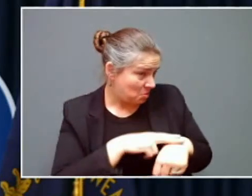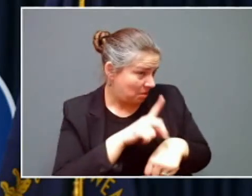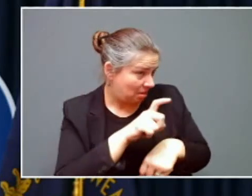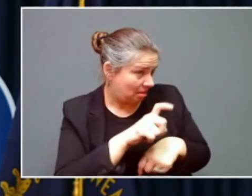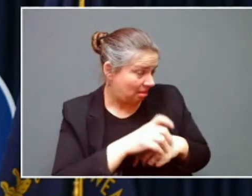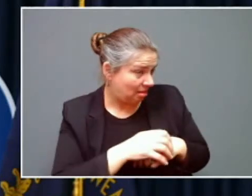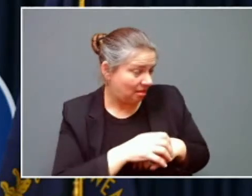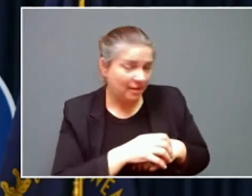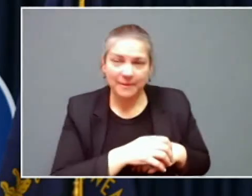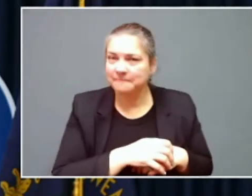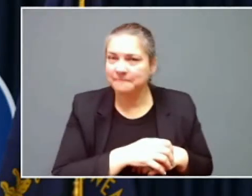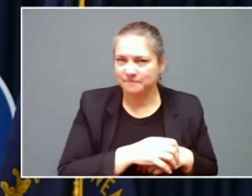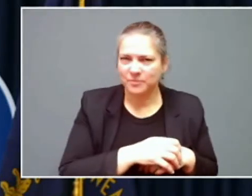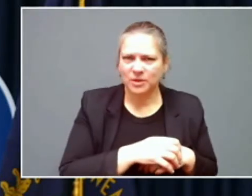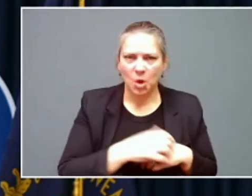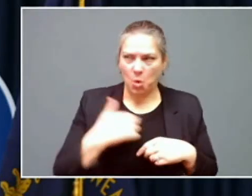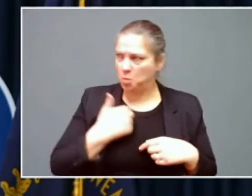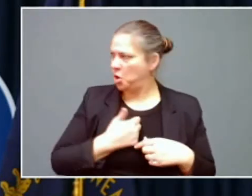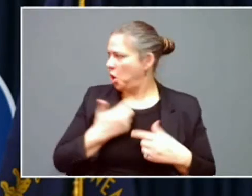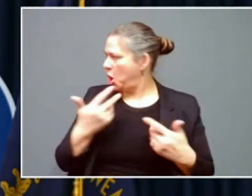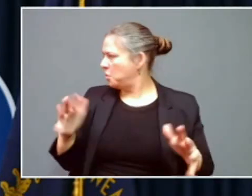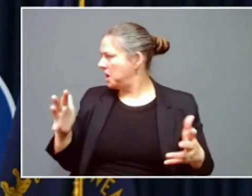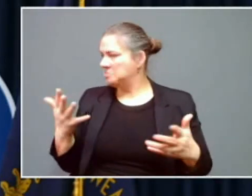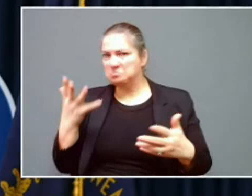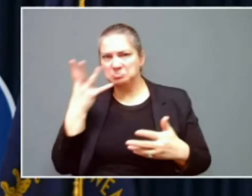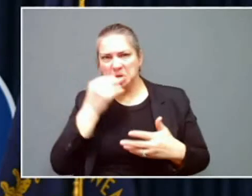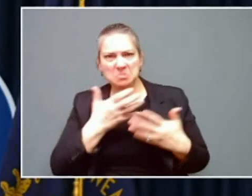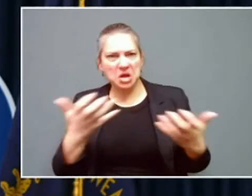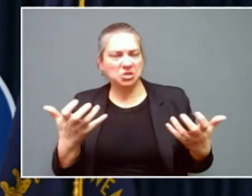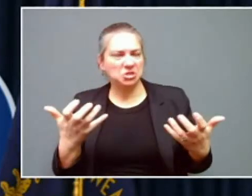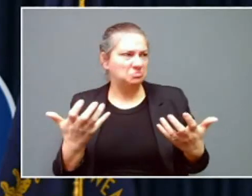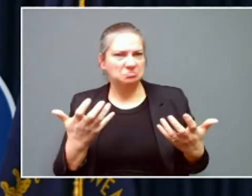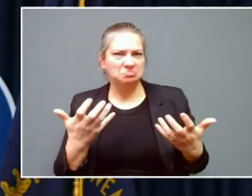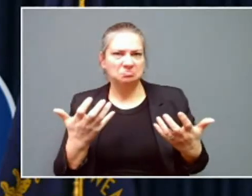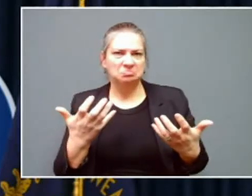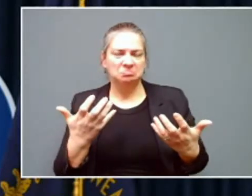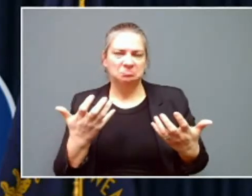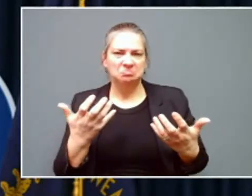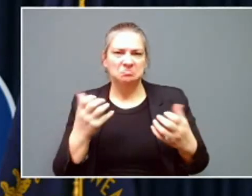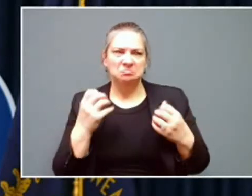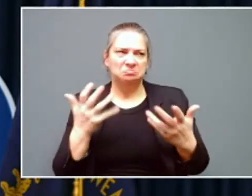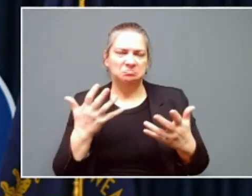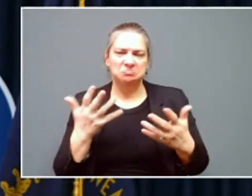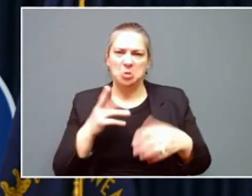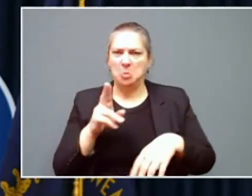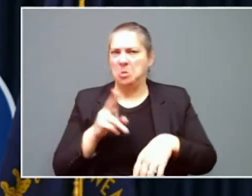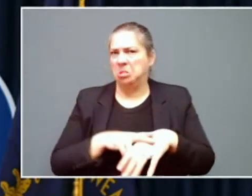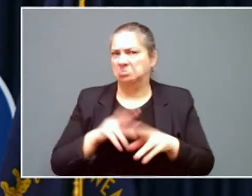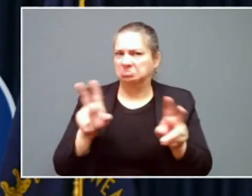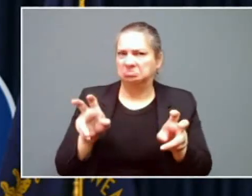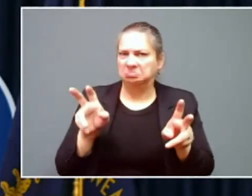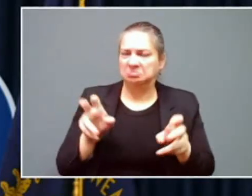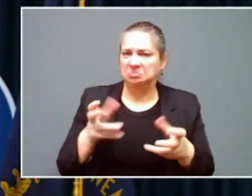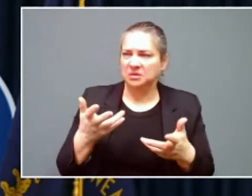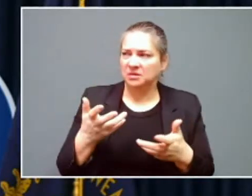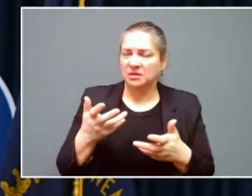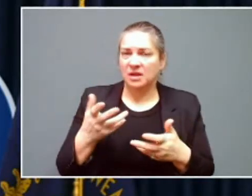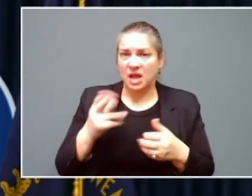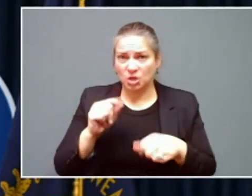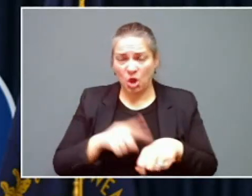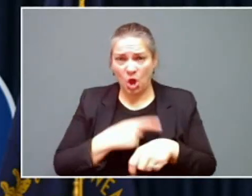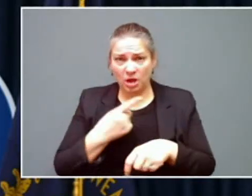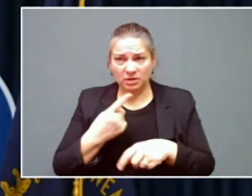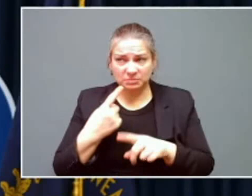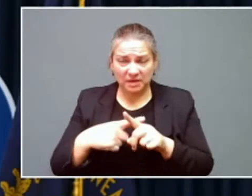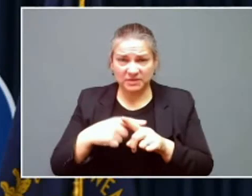Well, we're already pretty close to normal, or at least the normal he's describing, when, as long as cases aren't too high, all of our school